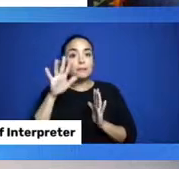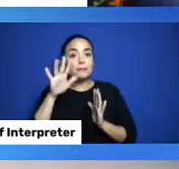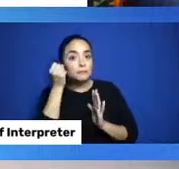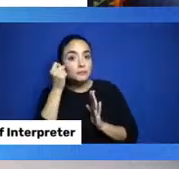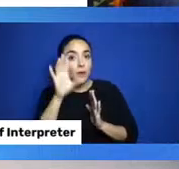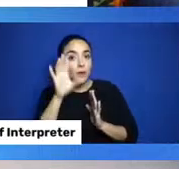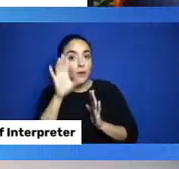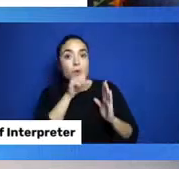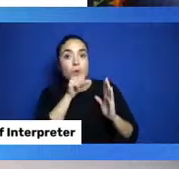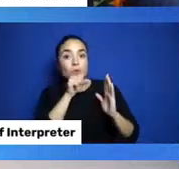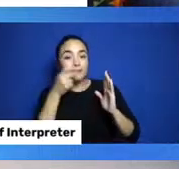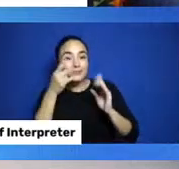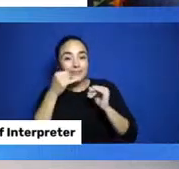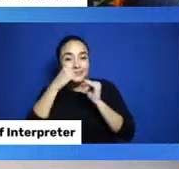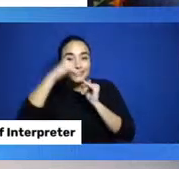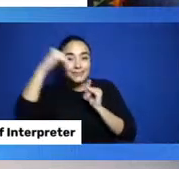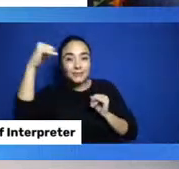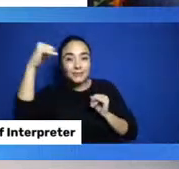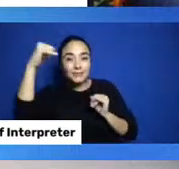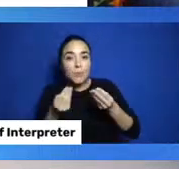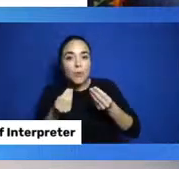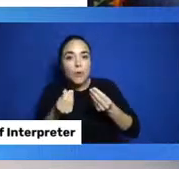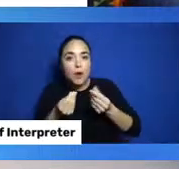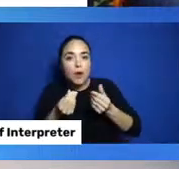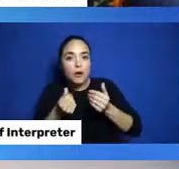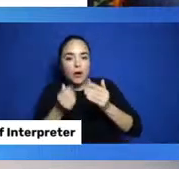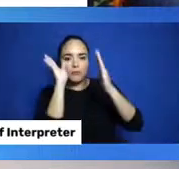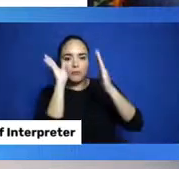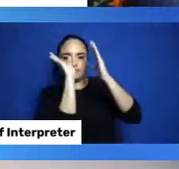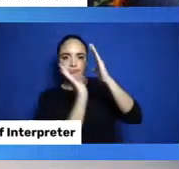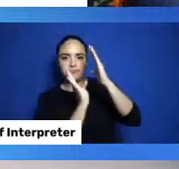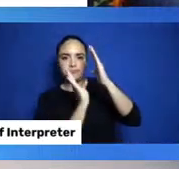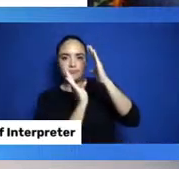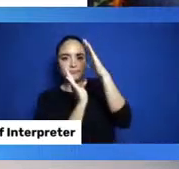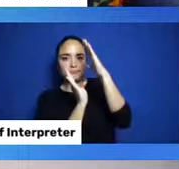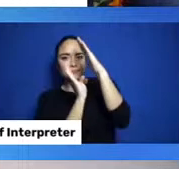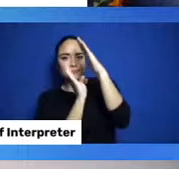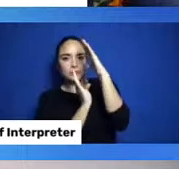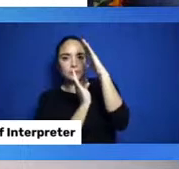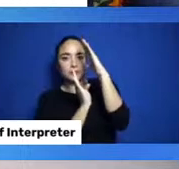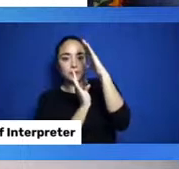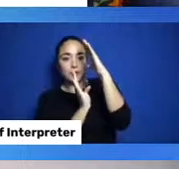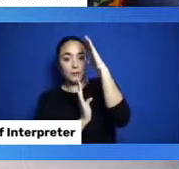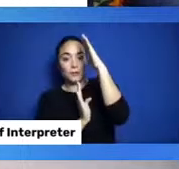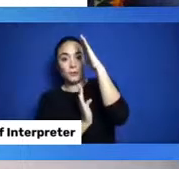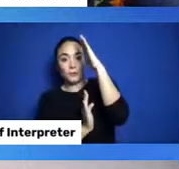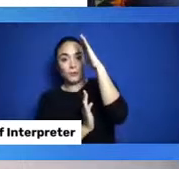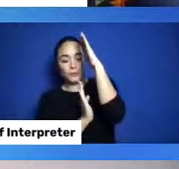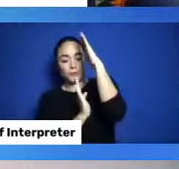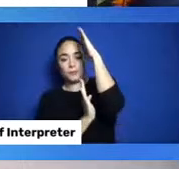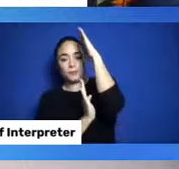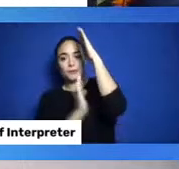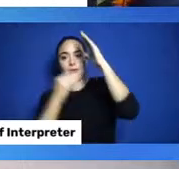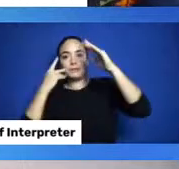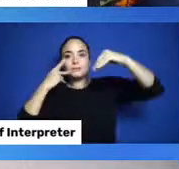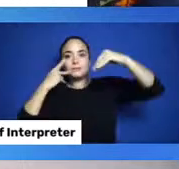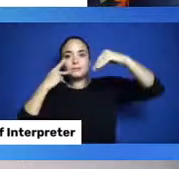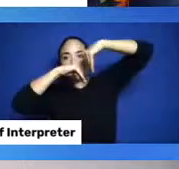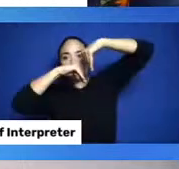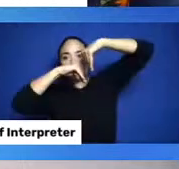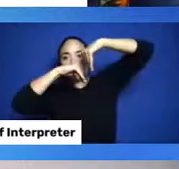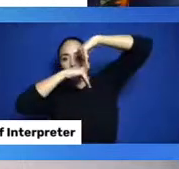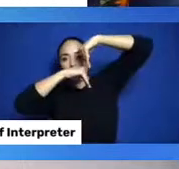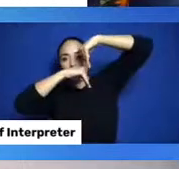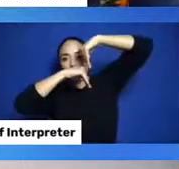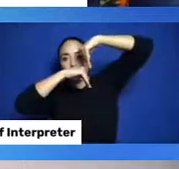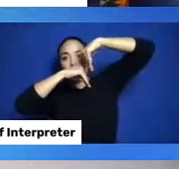long orange lines, there's a hole on the top and they're not touching the ground. So, there's a little